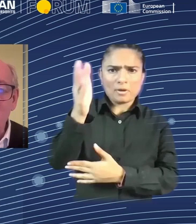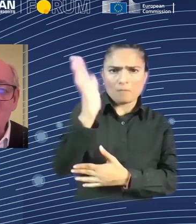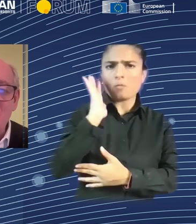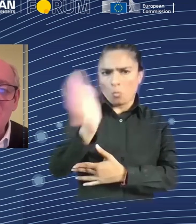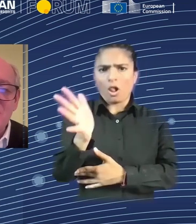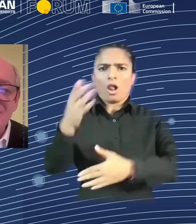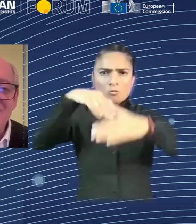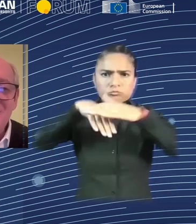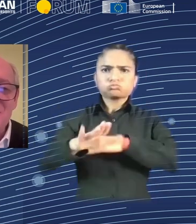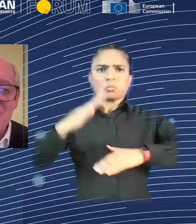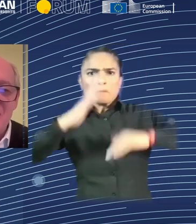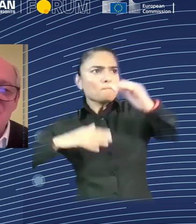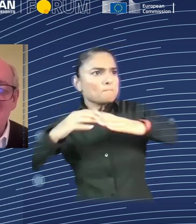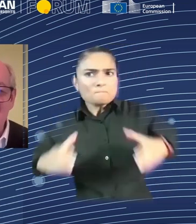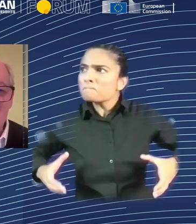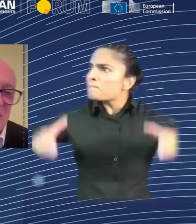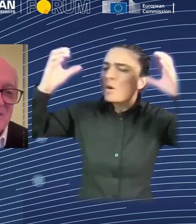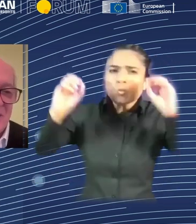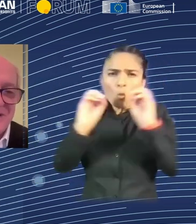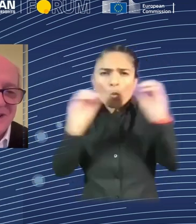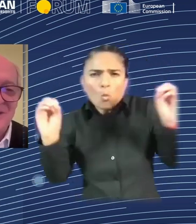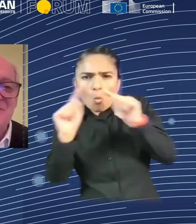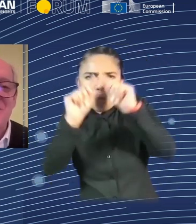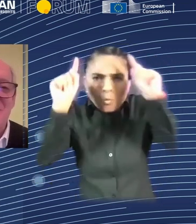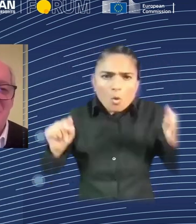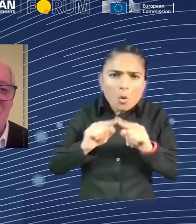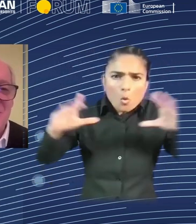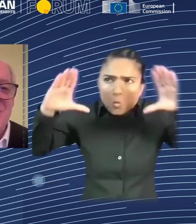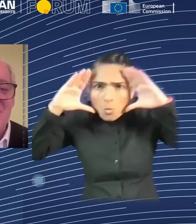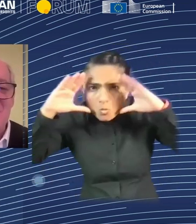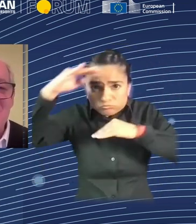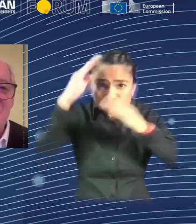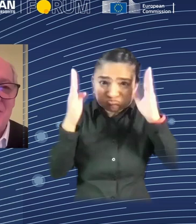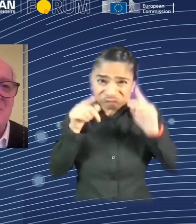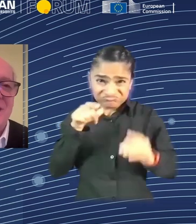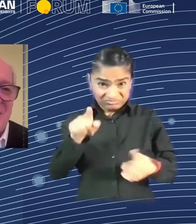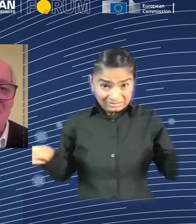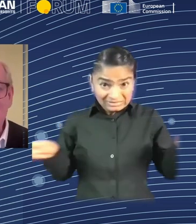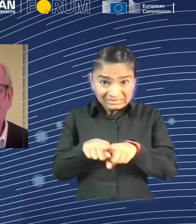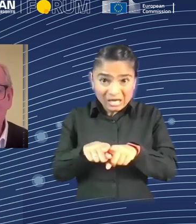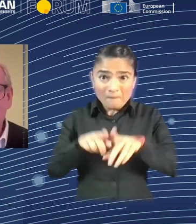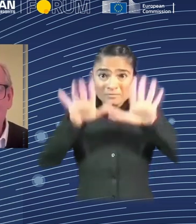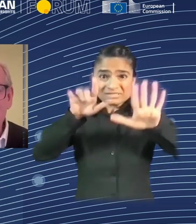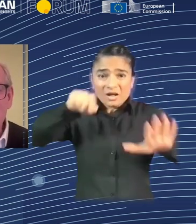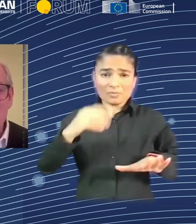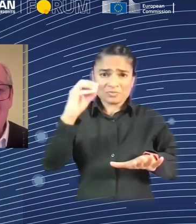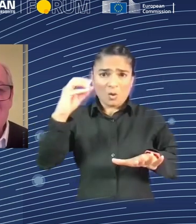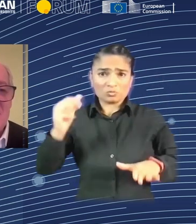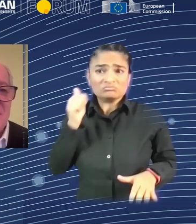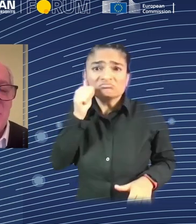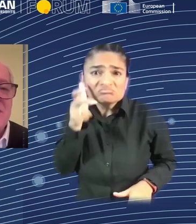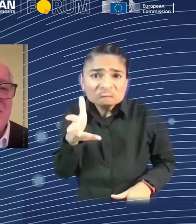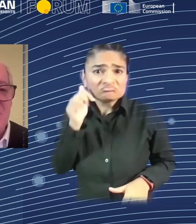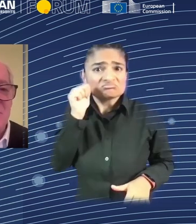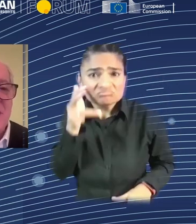Your publisher would say, I'm sorry, this book is so ridiculous. We're not going to publish it. That could never possibly happen. But that's